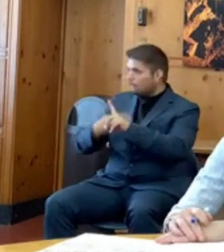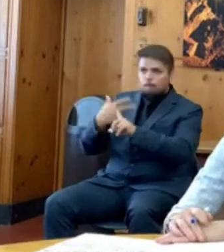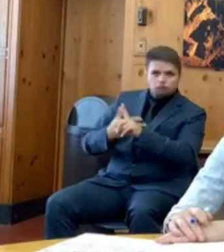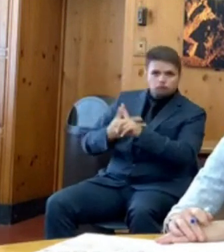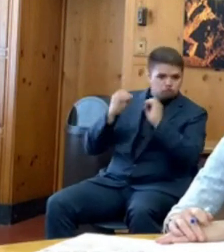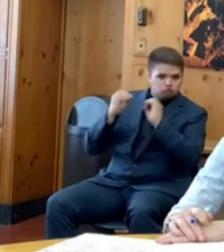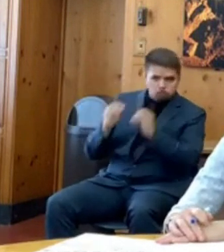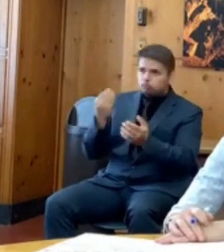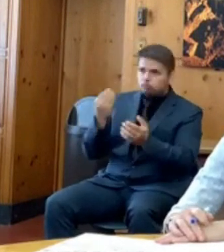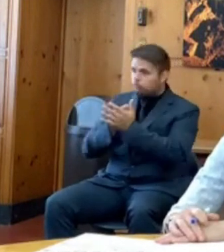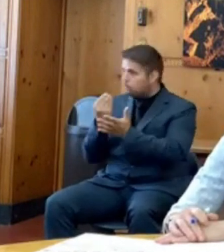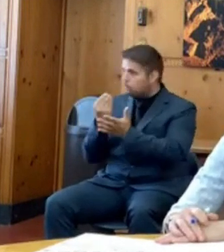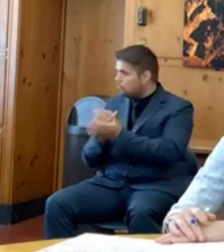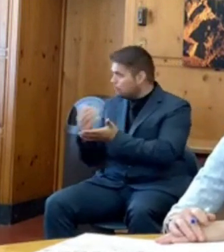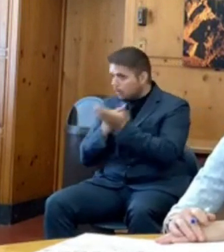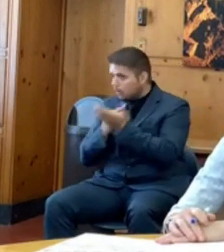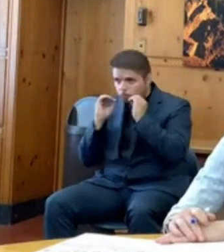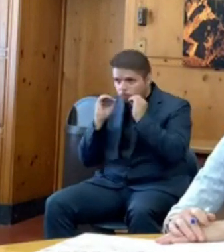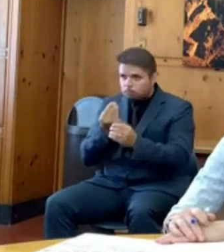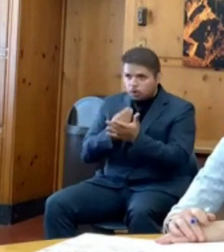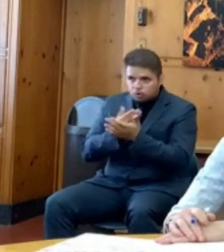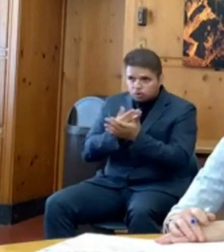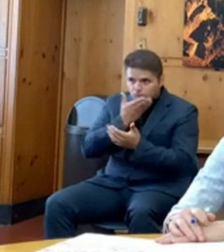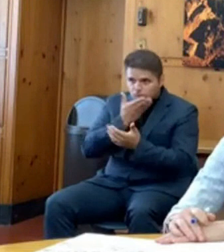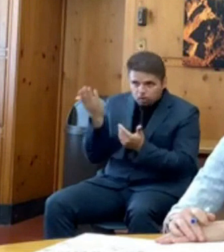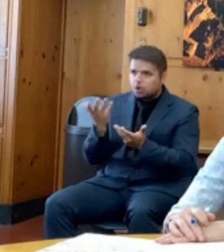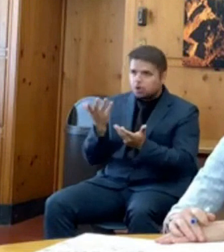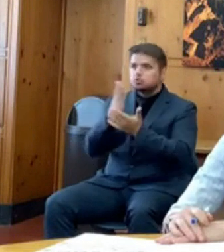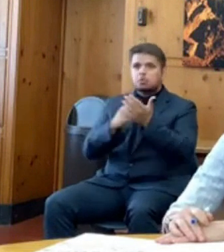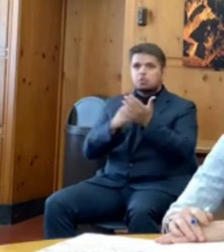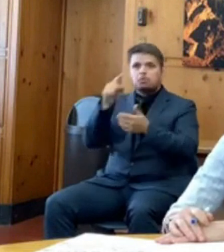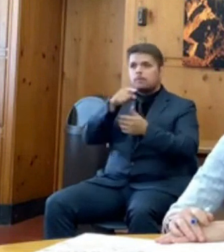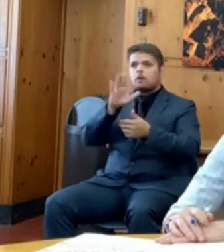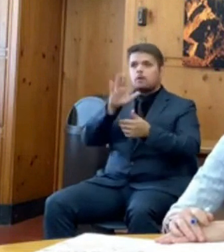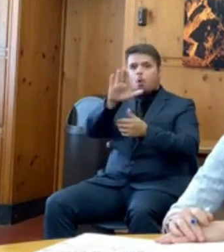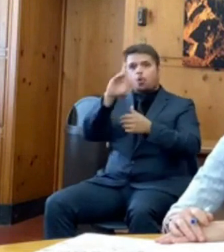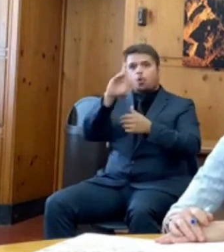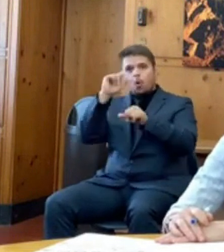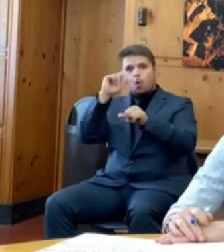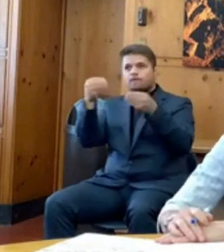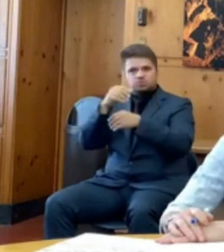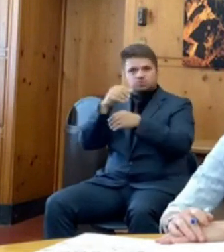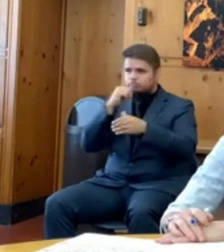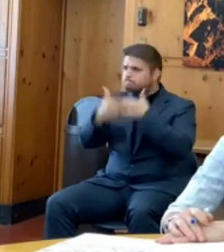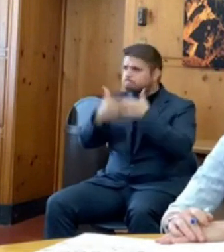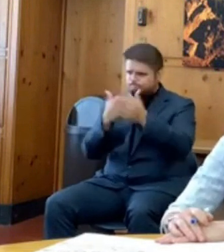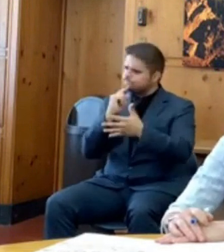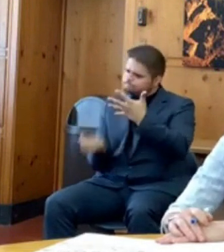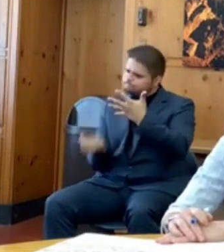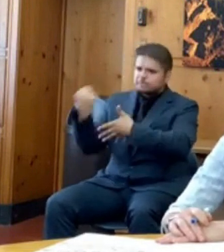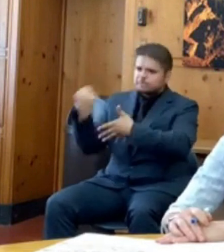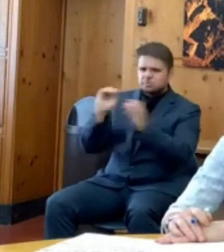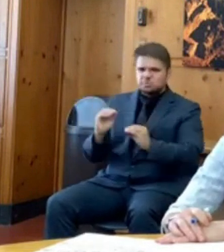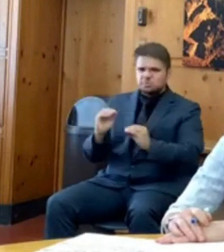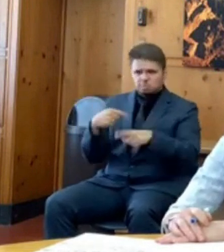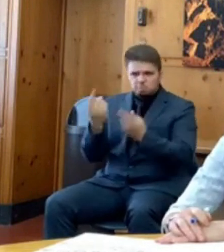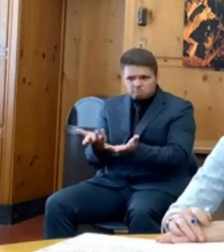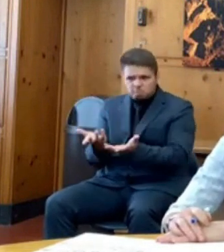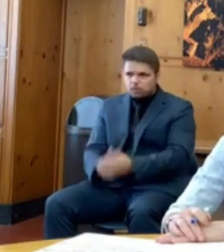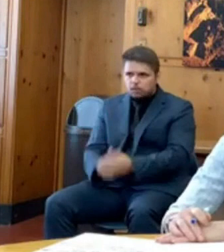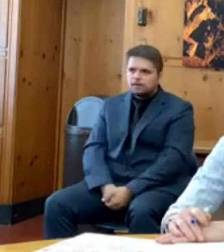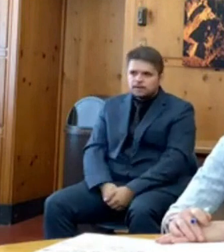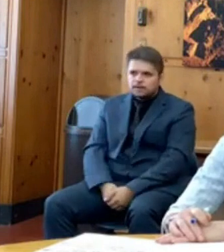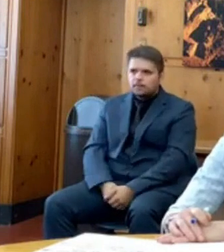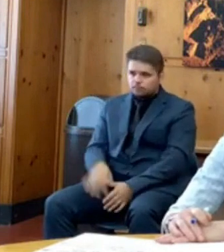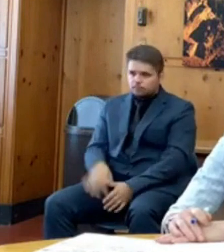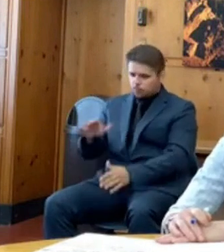office and others aren't making this a priority, and they want real answers. Look, Lindsay, my office has been working every single day.